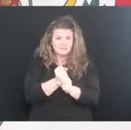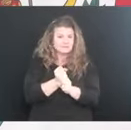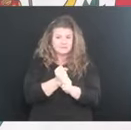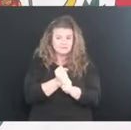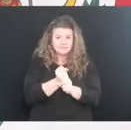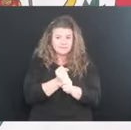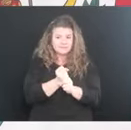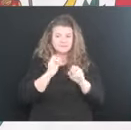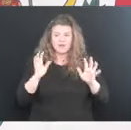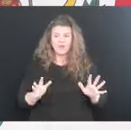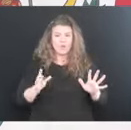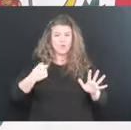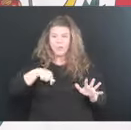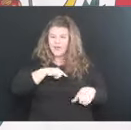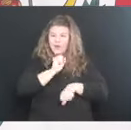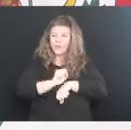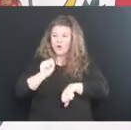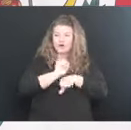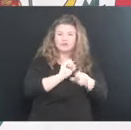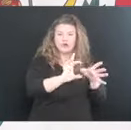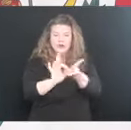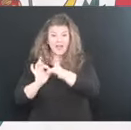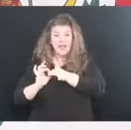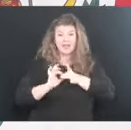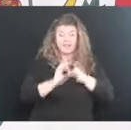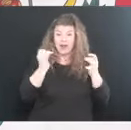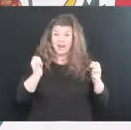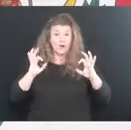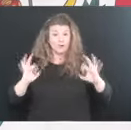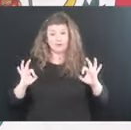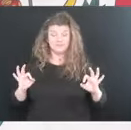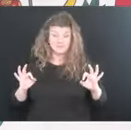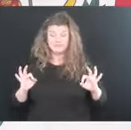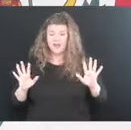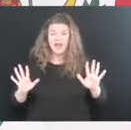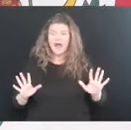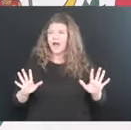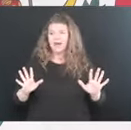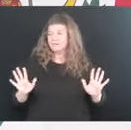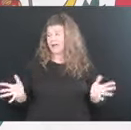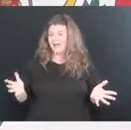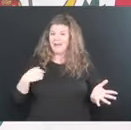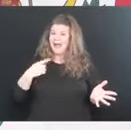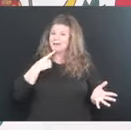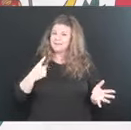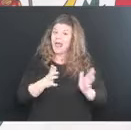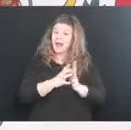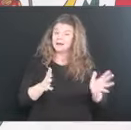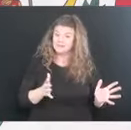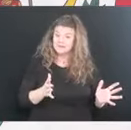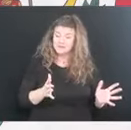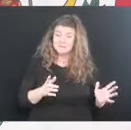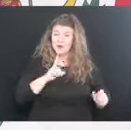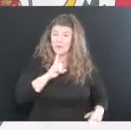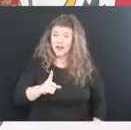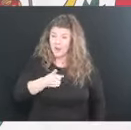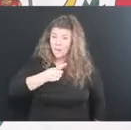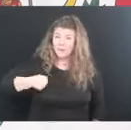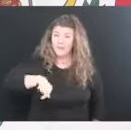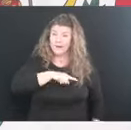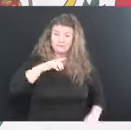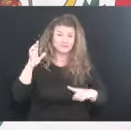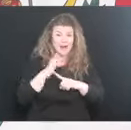buttons were pushed and we're off and going. I say it all, all the time, but West Virginia, you're killing it right now,